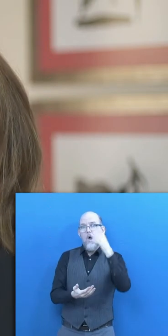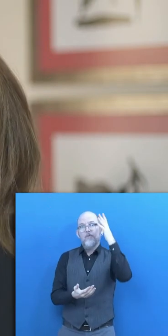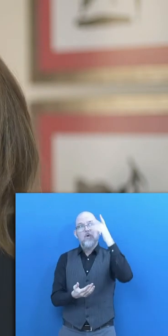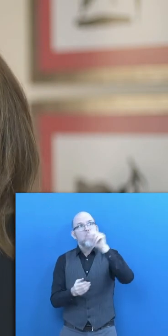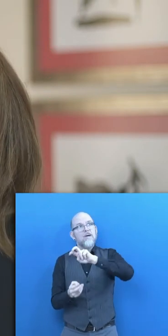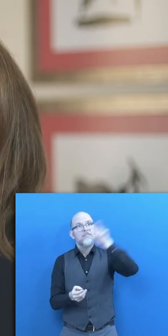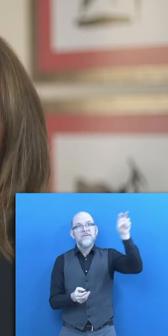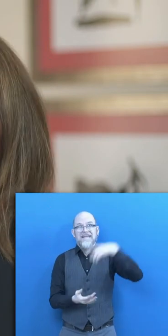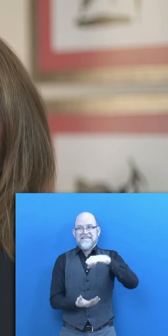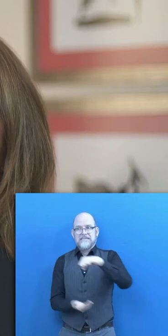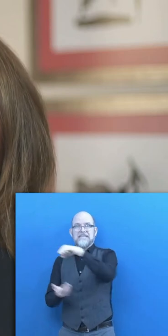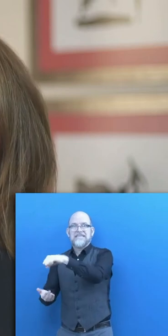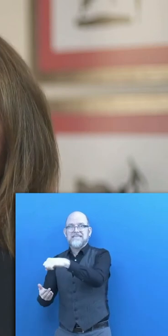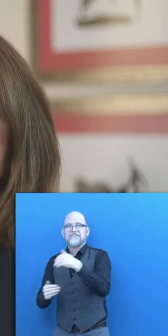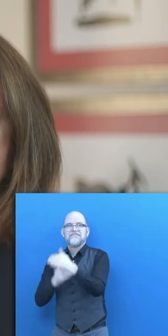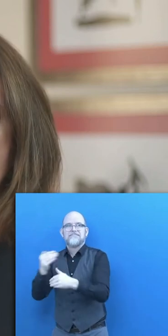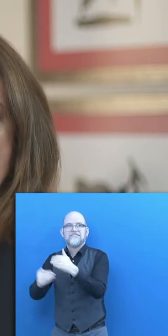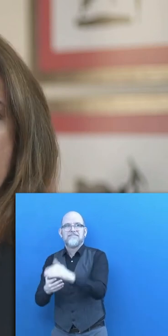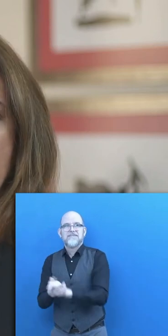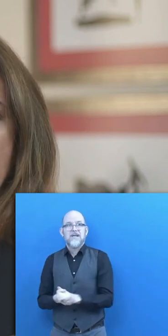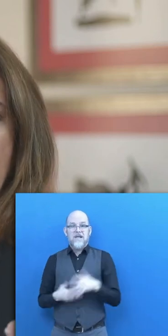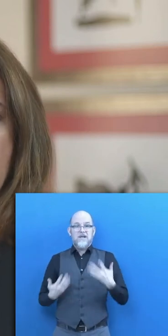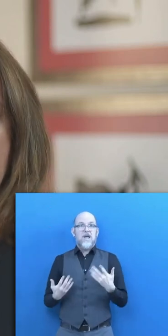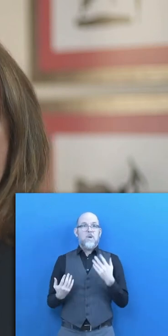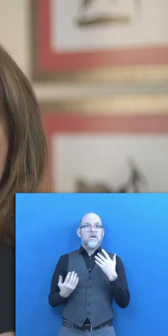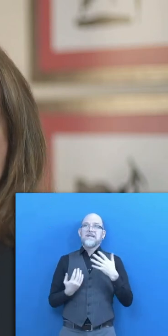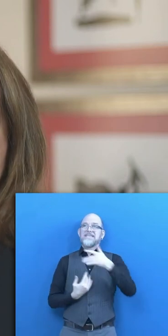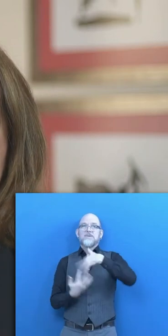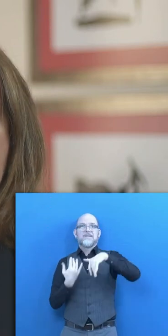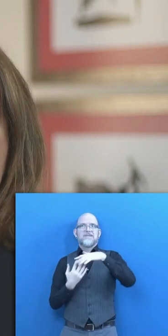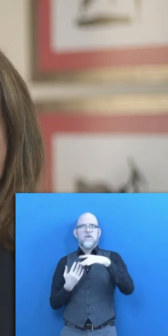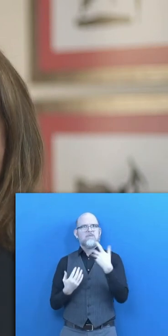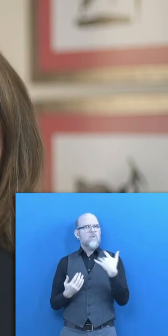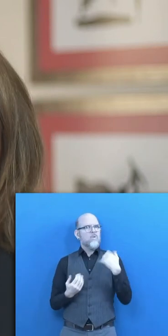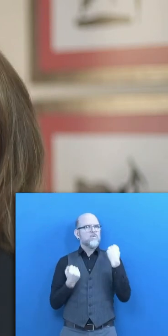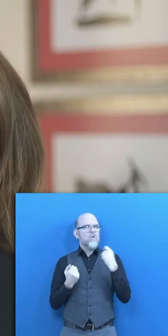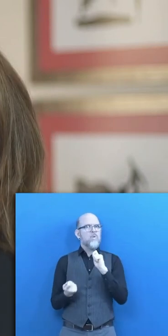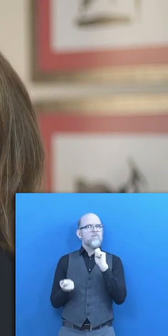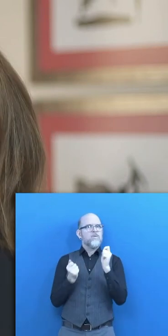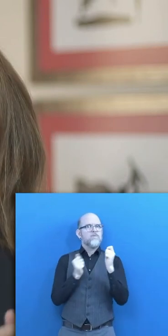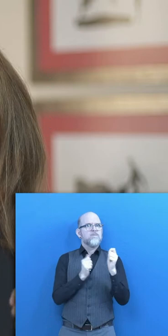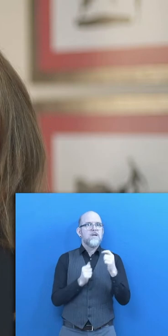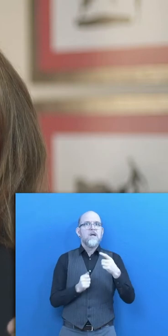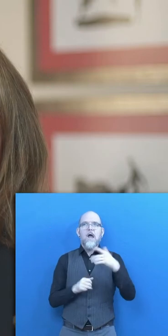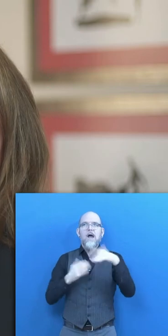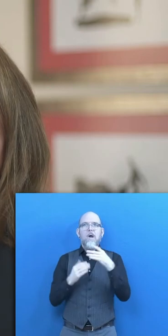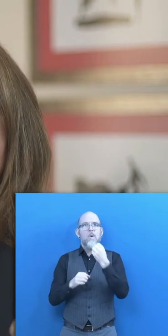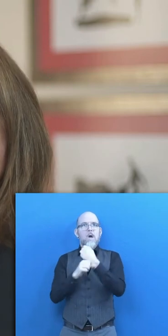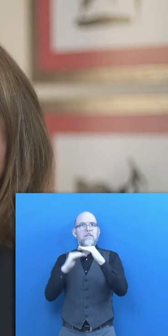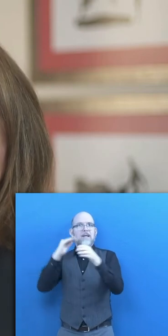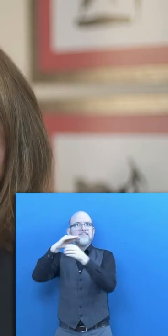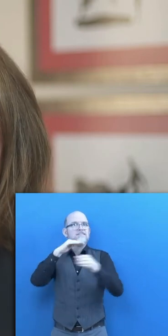How we see the future of employment in these rapidly changed scenarios? How we can